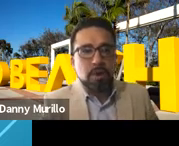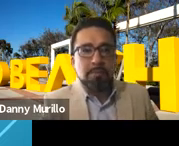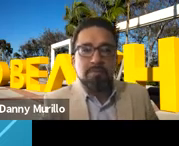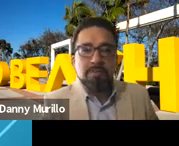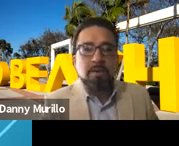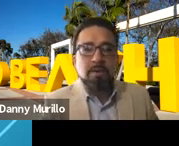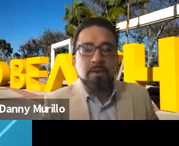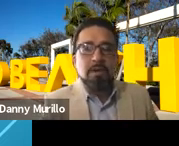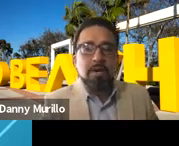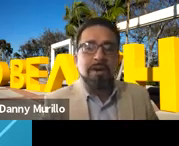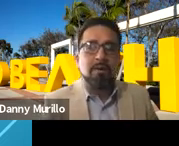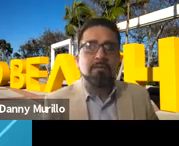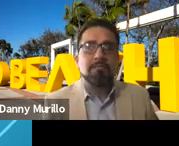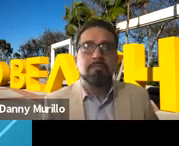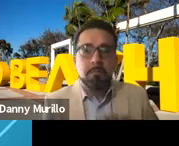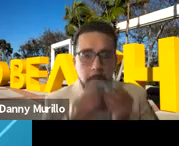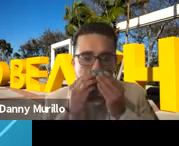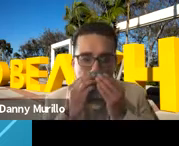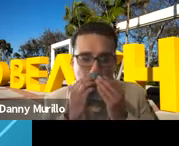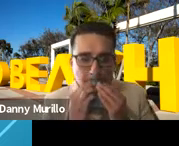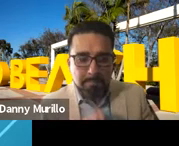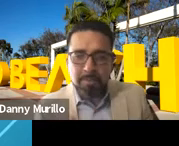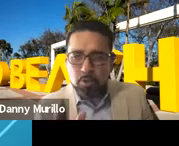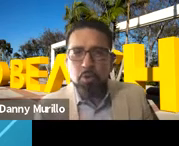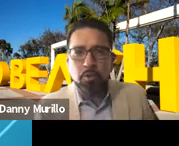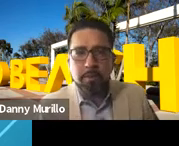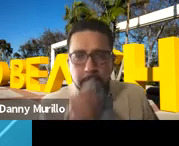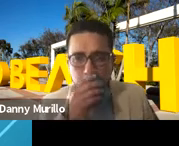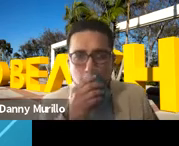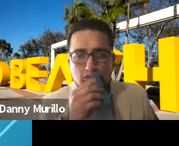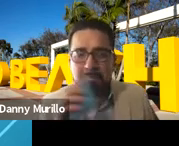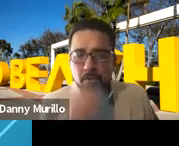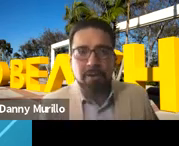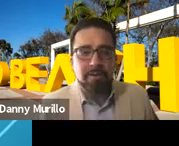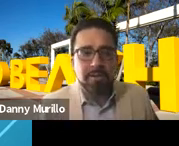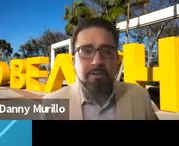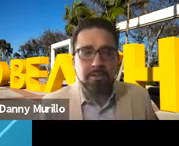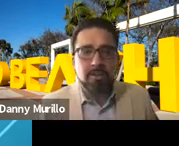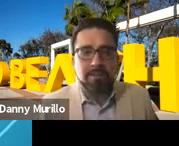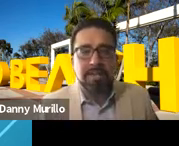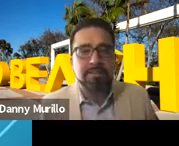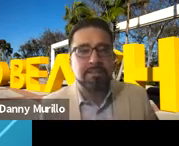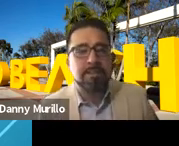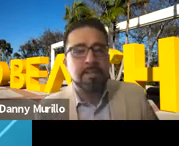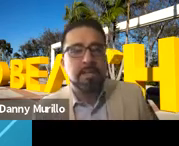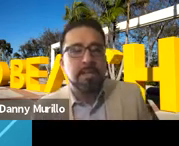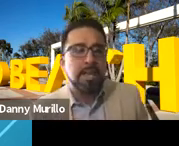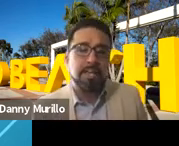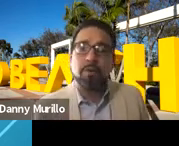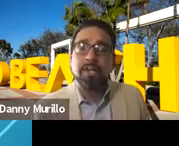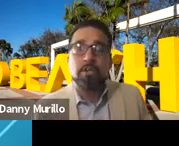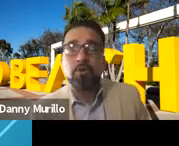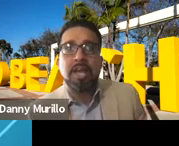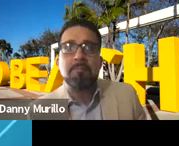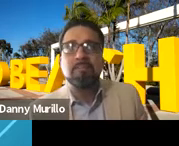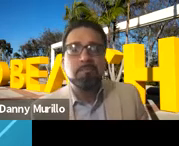day of school, I moved up there about maybe two to three weeks before the start of classes. And